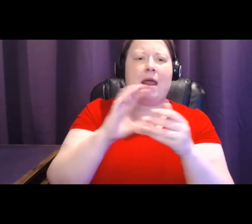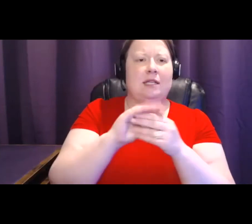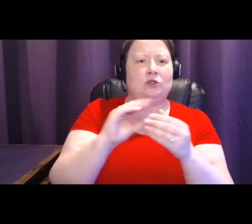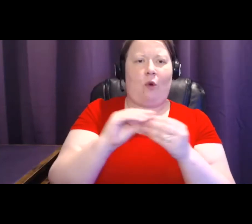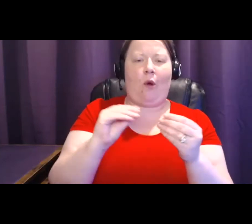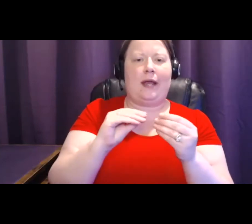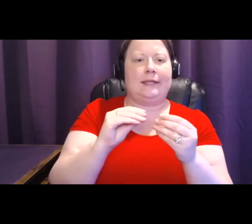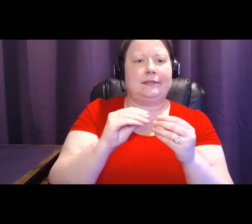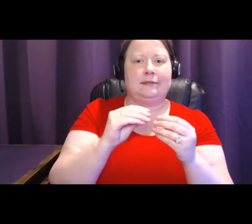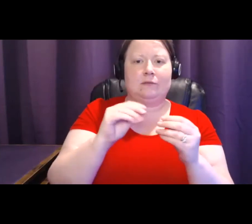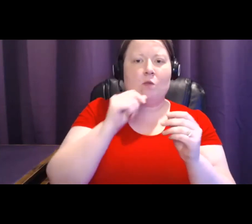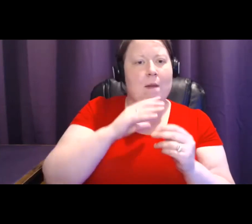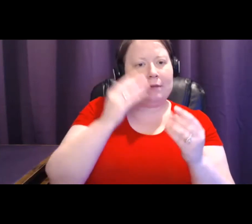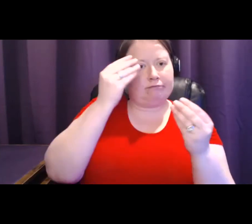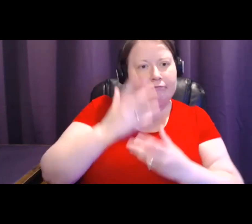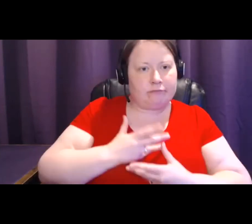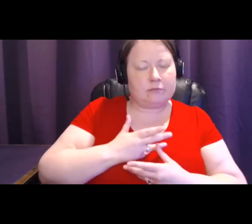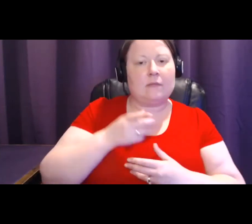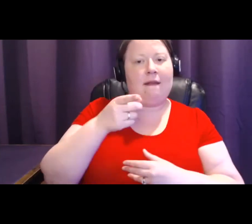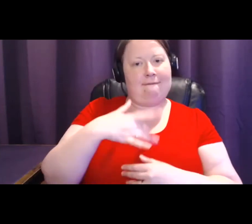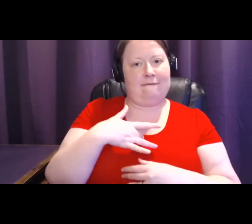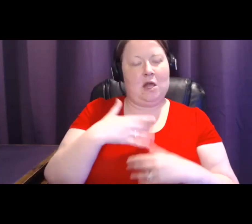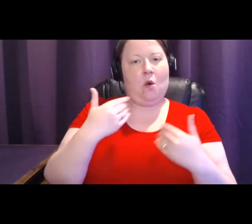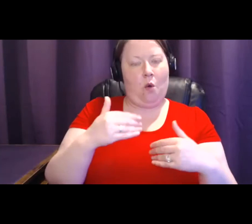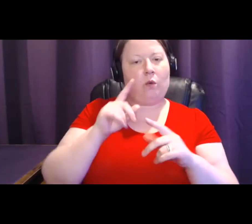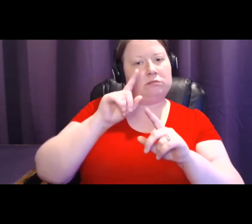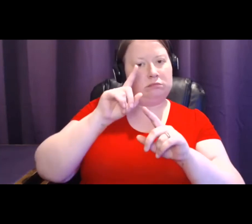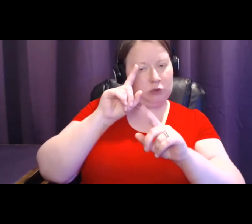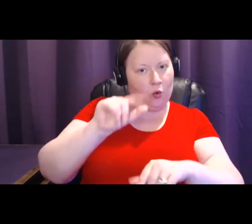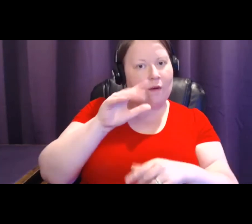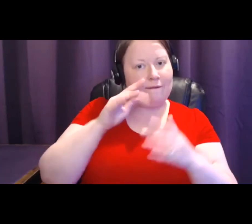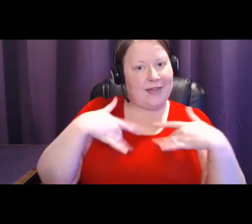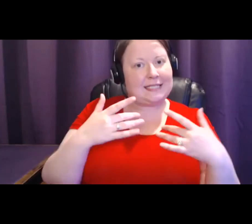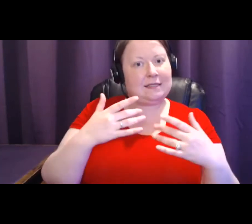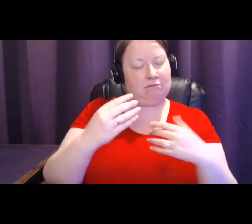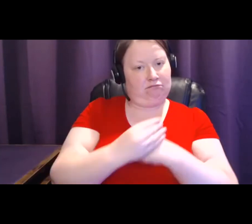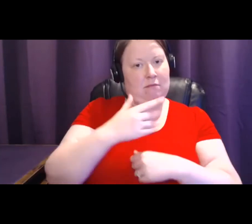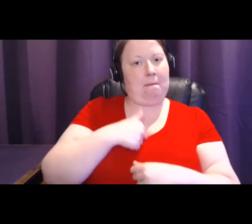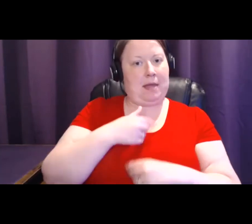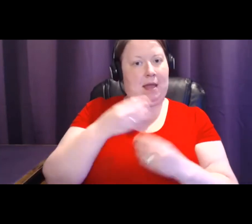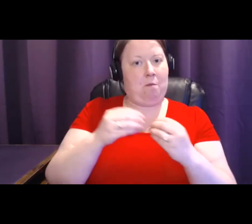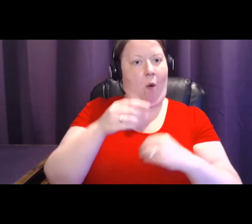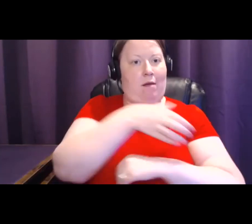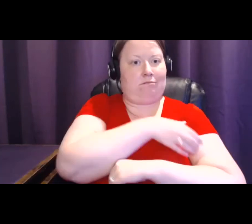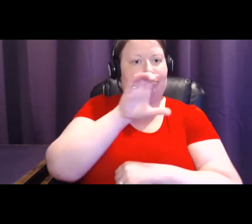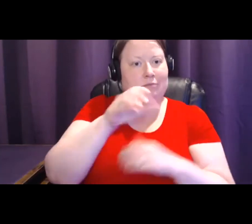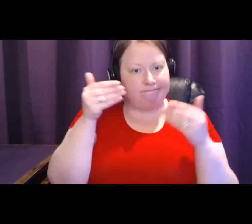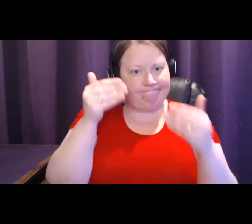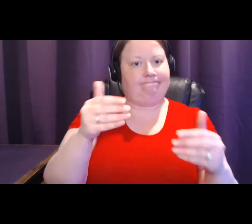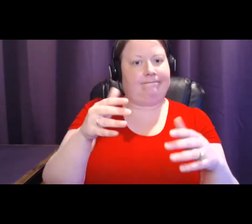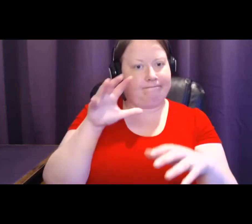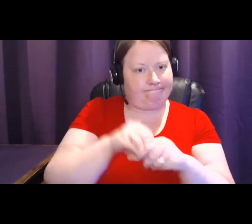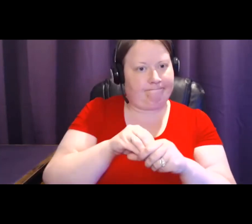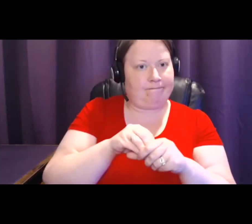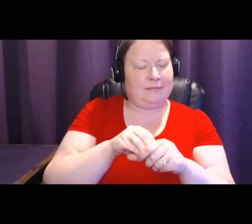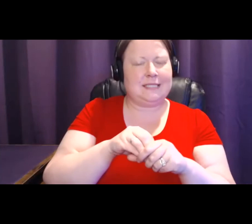attended those events and were empowered to act. Stories like a woman who just knew something was wrong, even though her